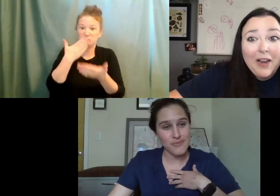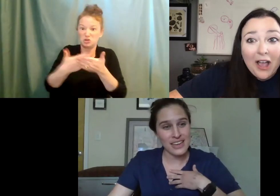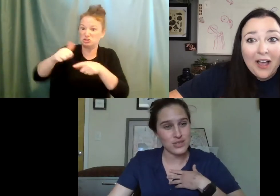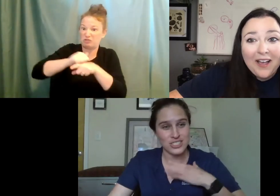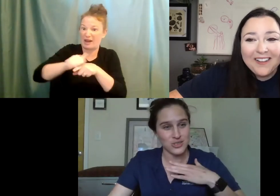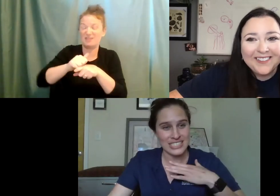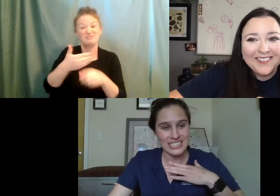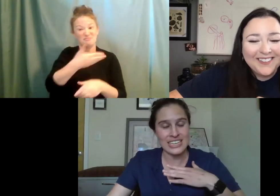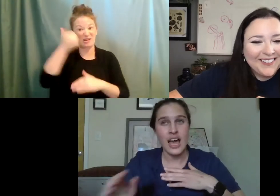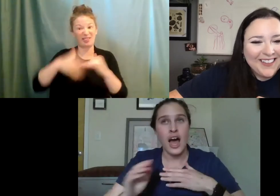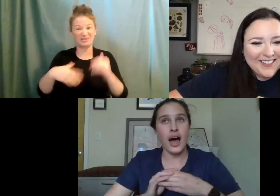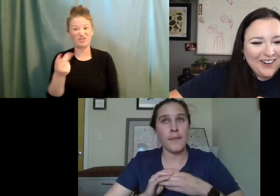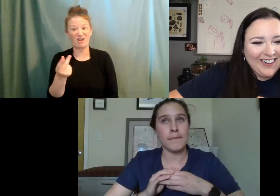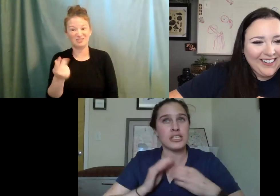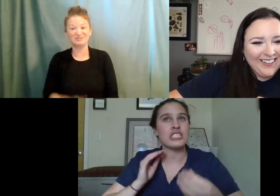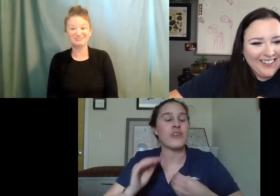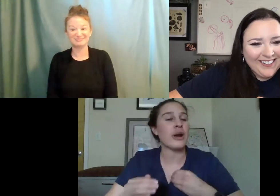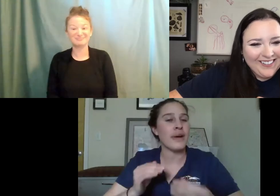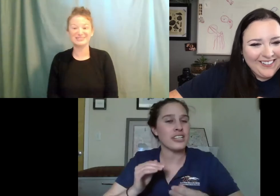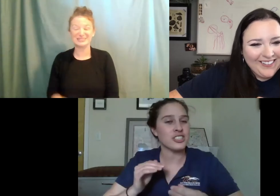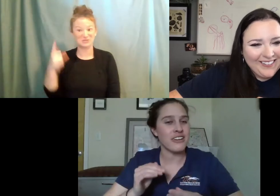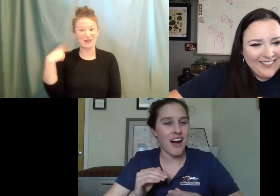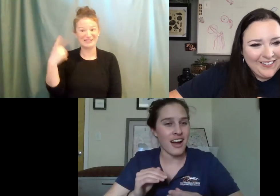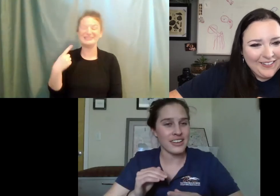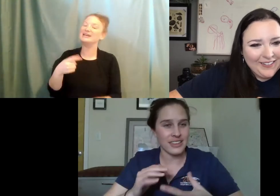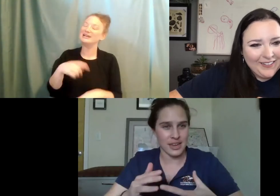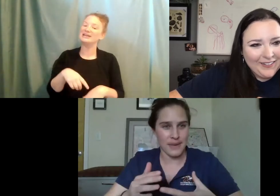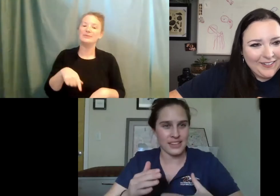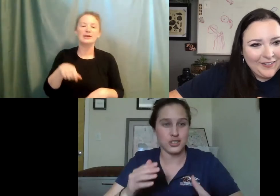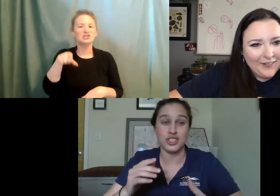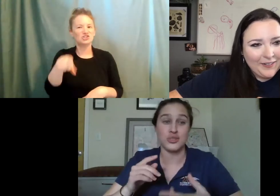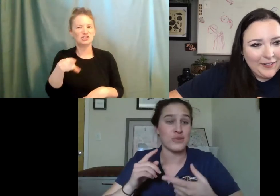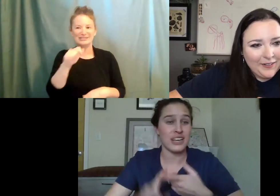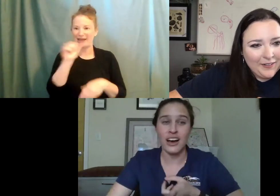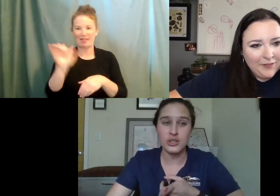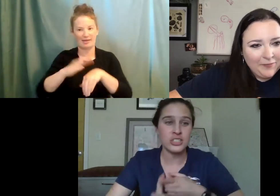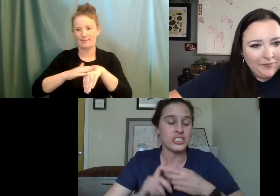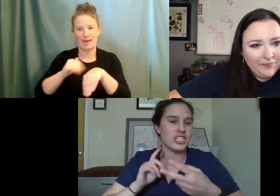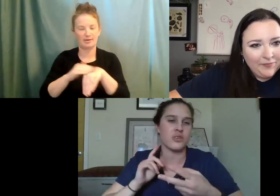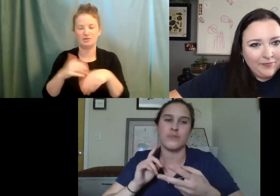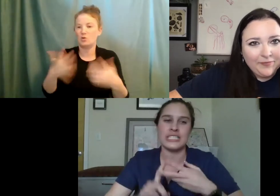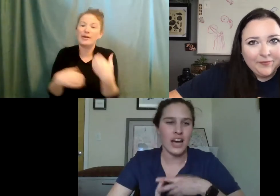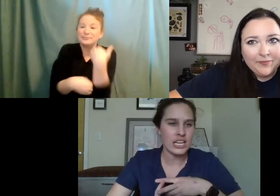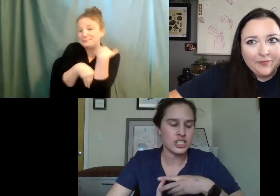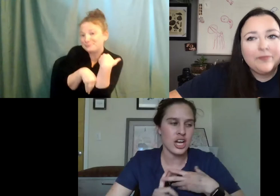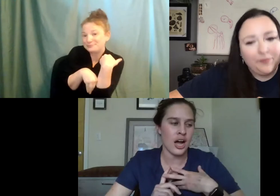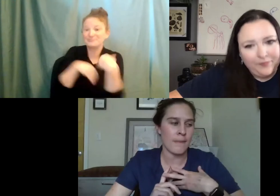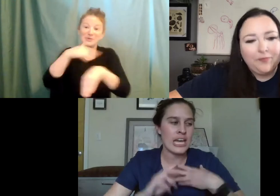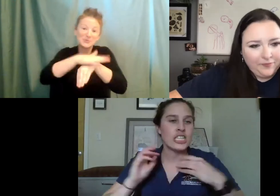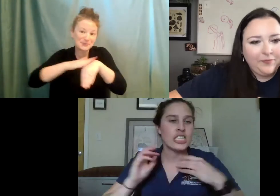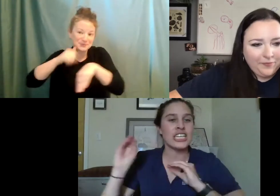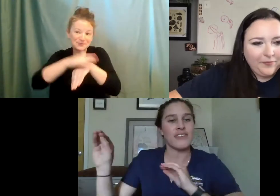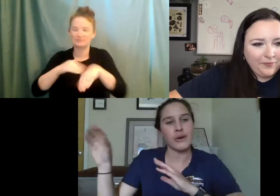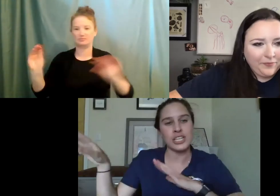dogs I've met, which is crazy. Um, but she's very much not like a pet. So she doesn't want to be cuddled. She doesn't want to be touched.